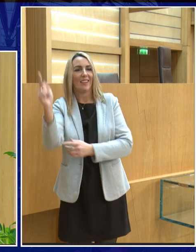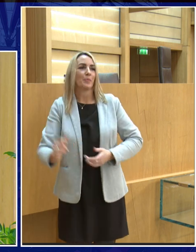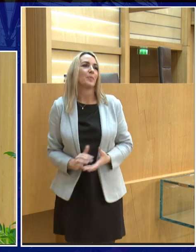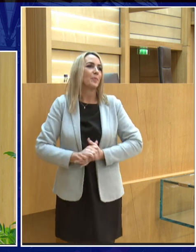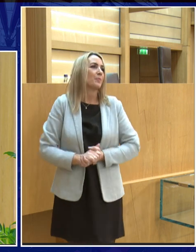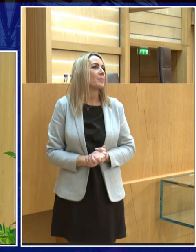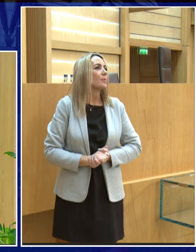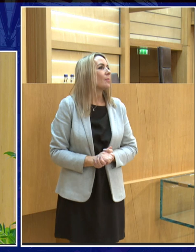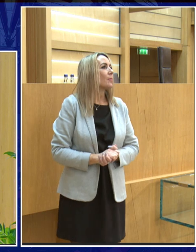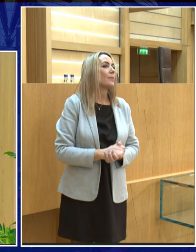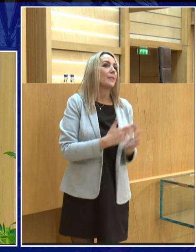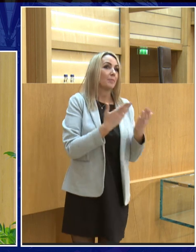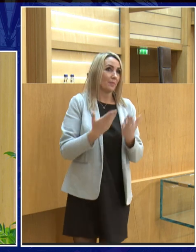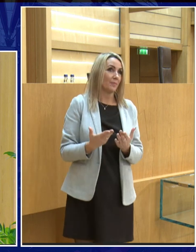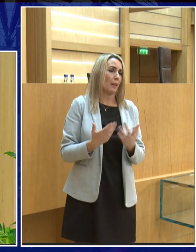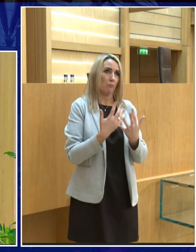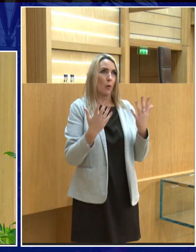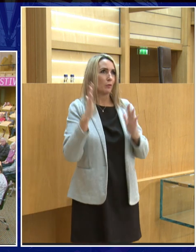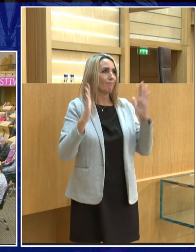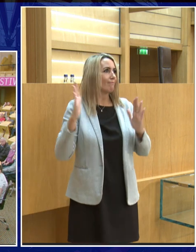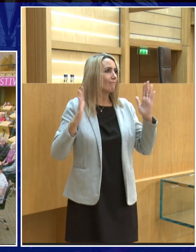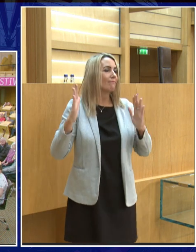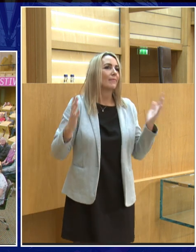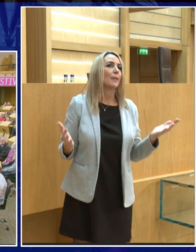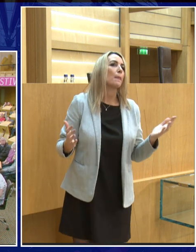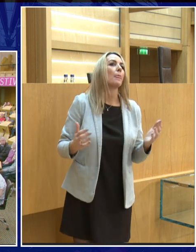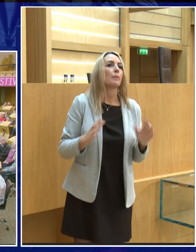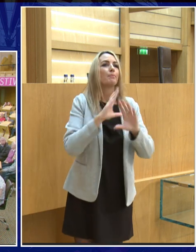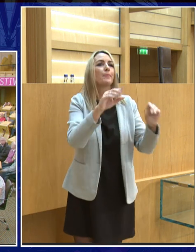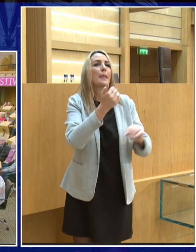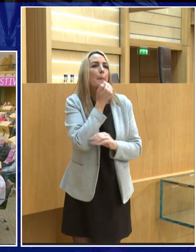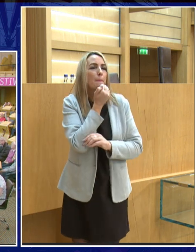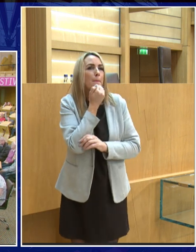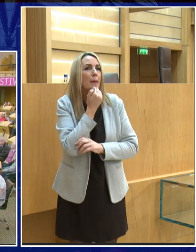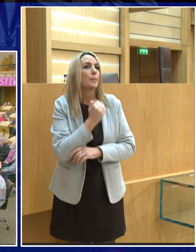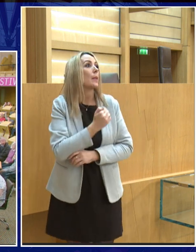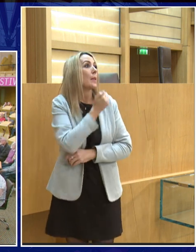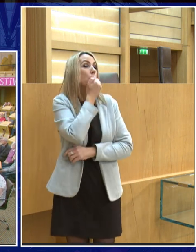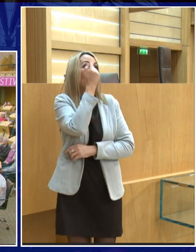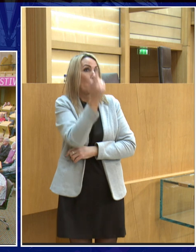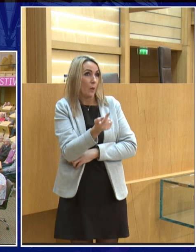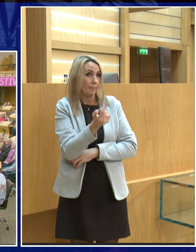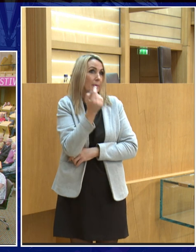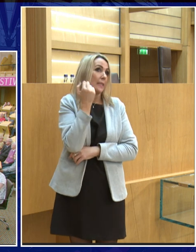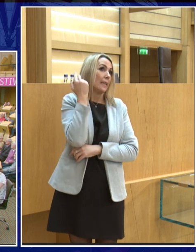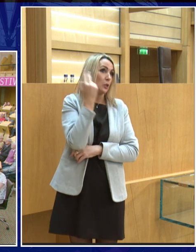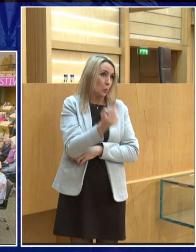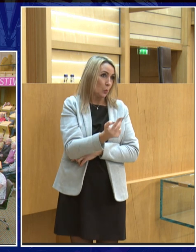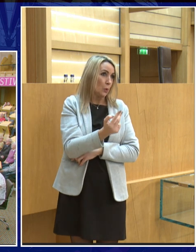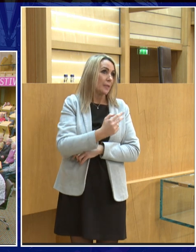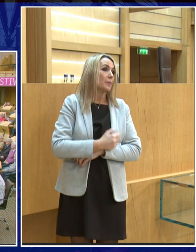right yeah well a whole sea of hands now I'll give you numbers so I'm coming to 1 then 2